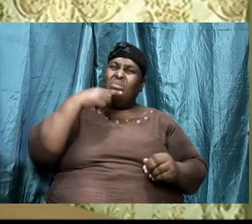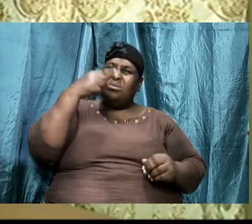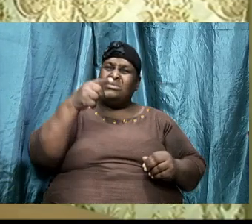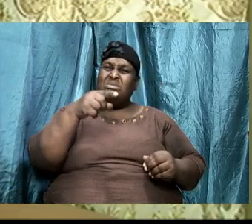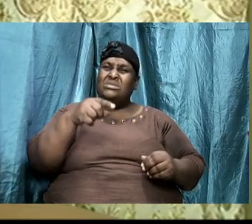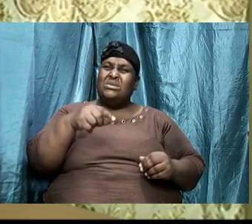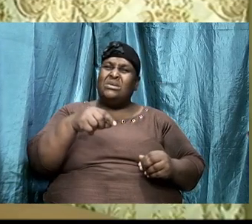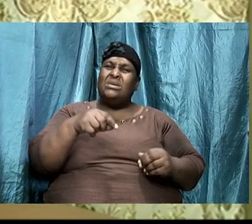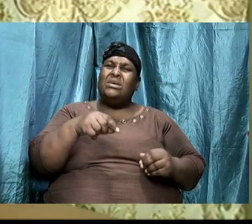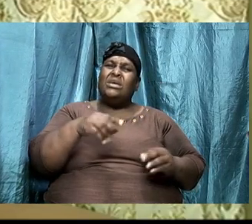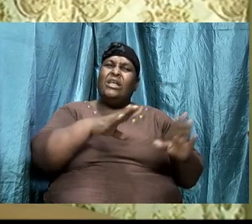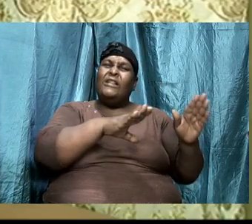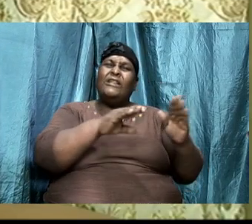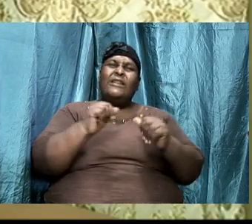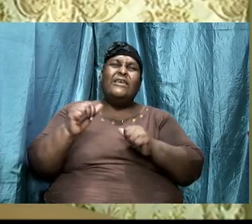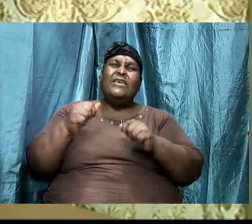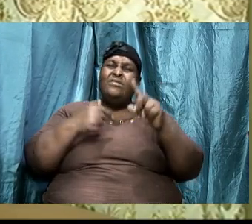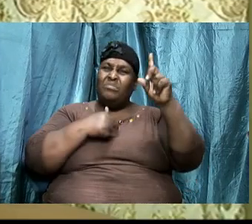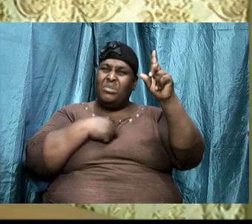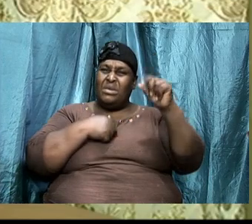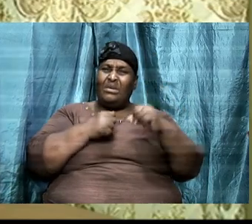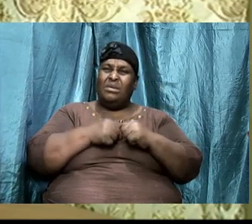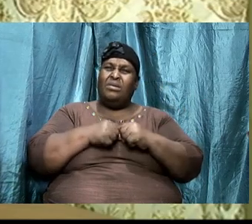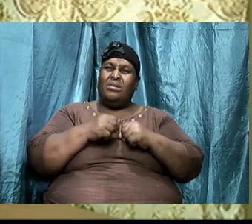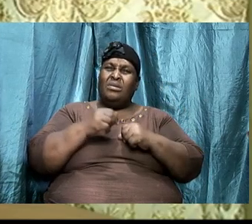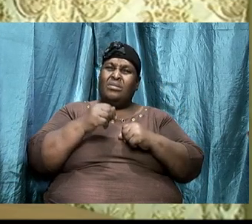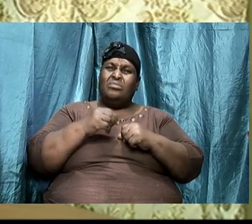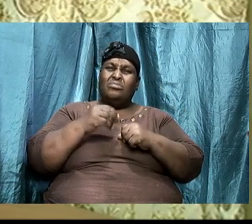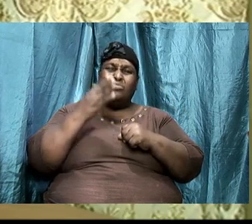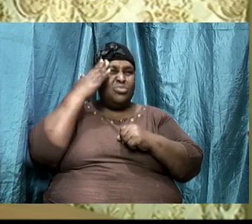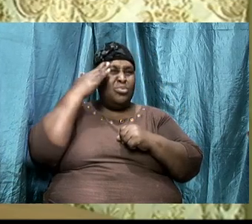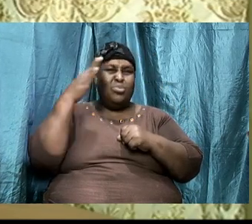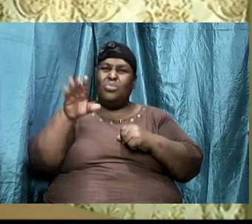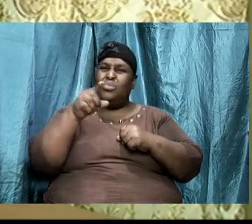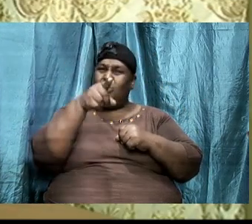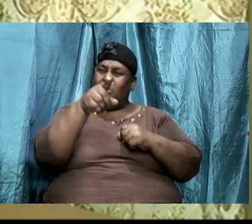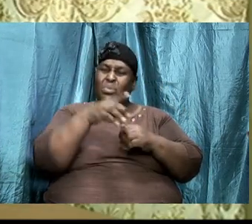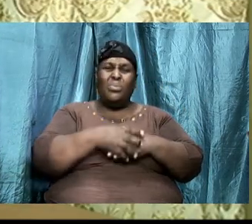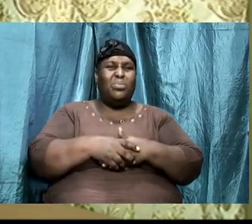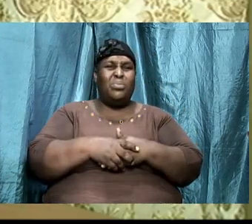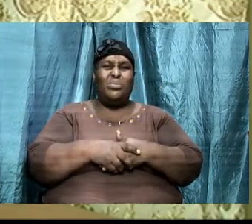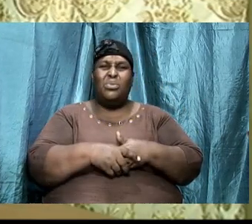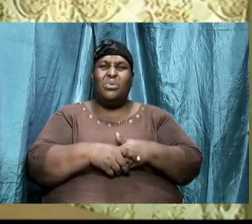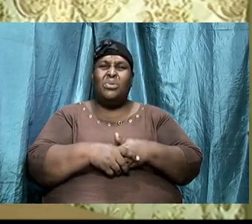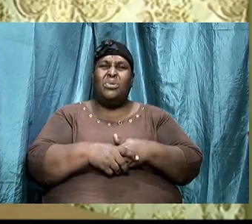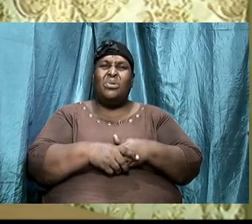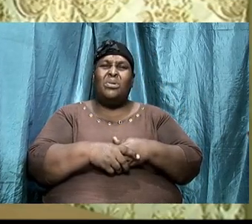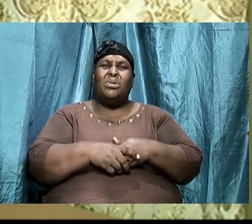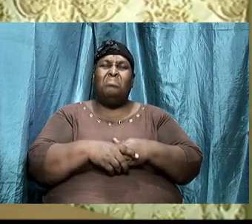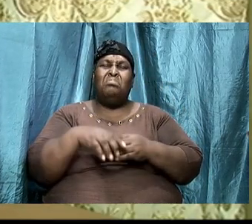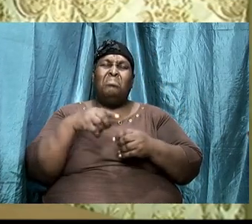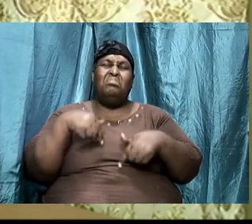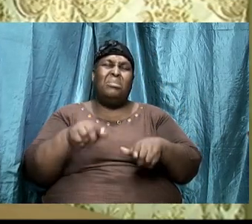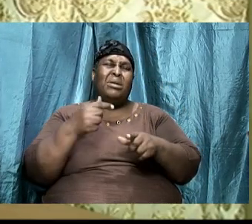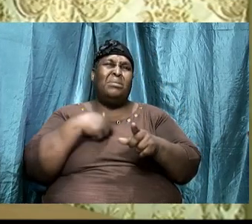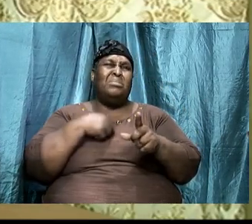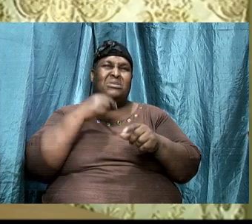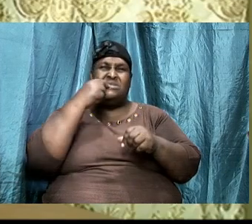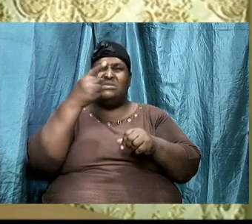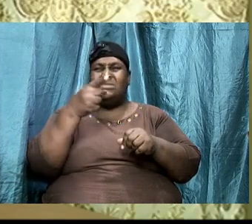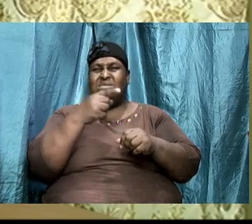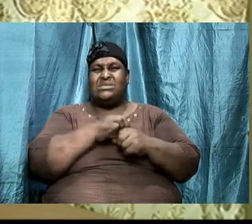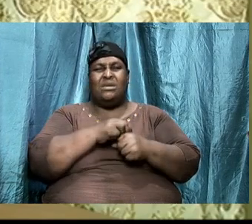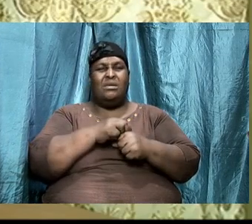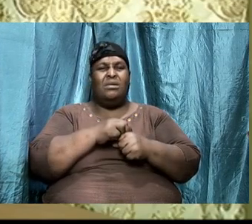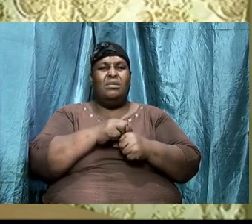but the Bible says the wheat and the tears have to grow together so let me say you are in Christ or